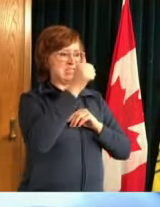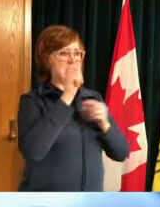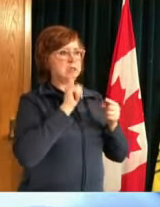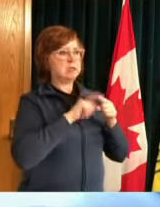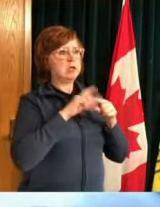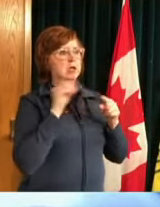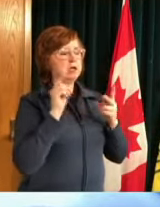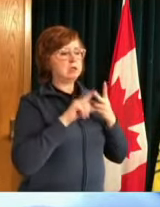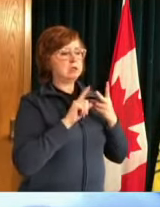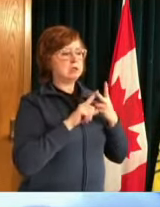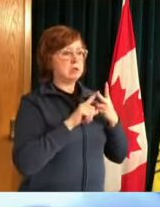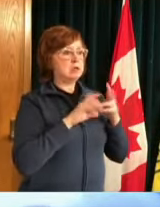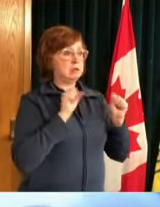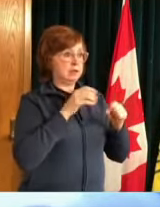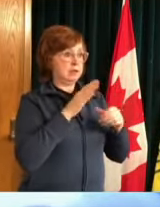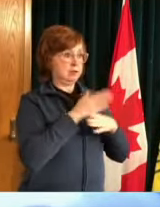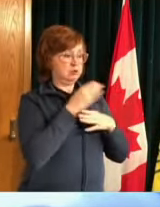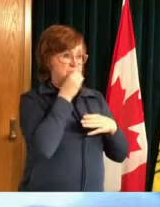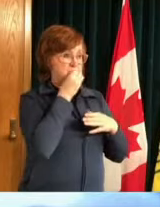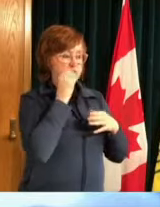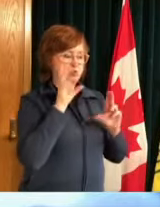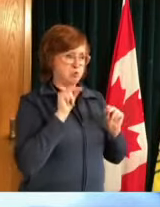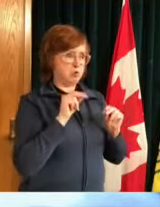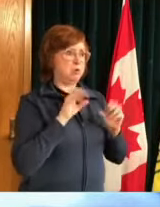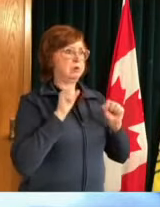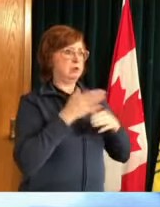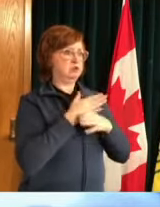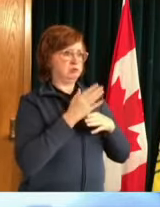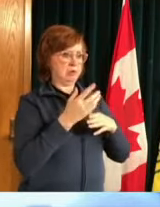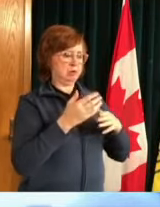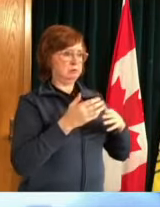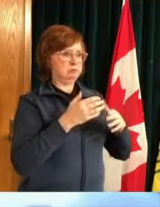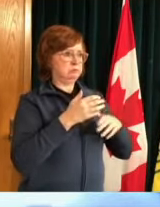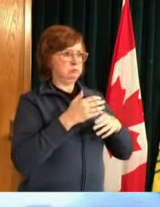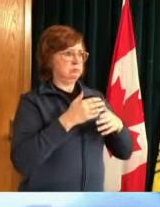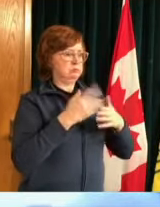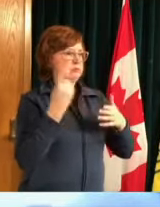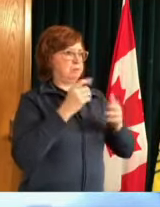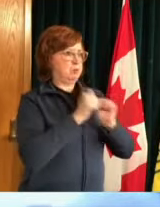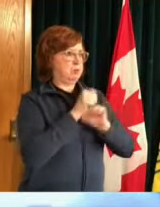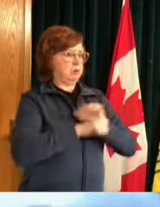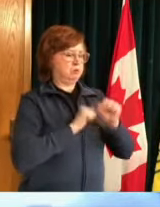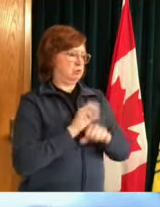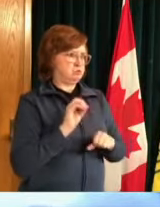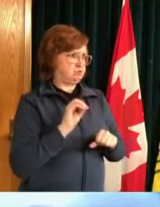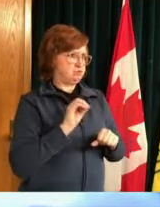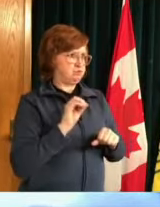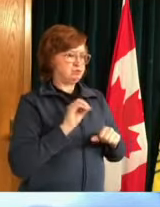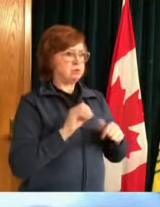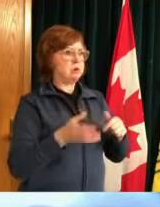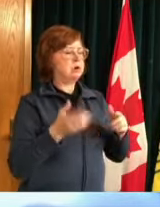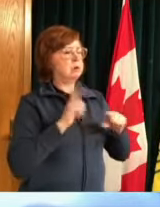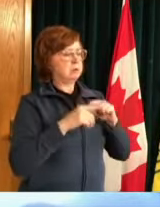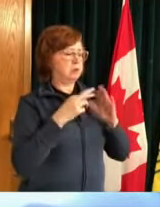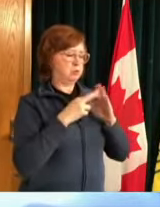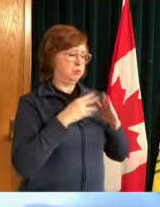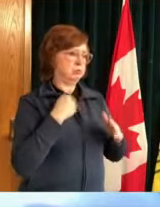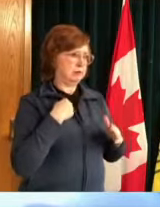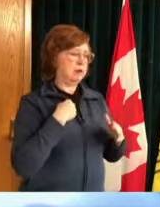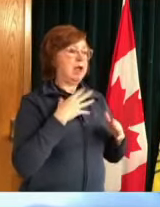at 30 so the rules are there but also paying special attention to that because that is also going to be critical and i think you know